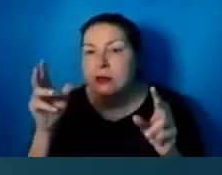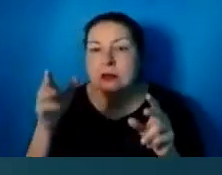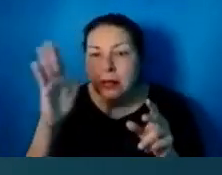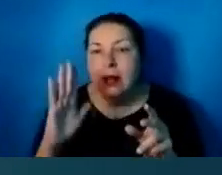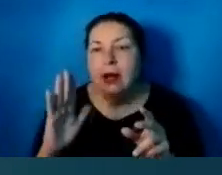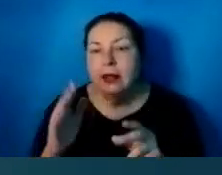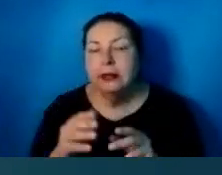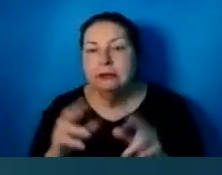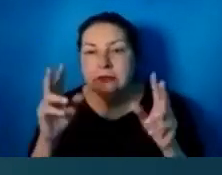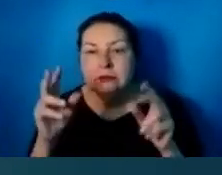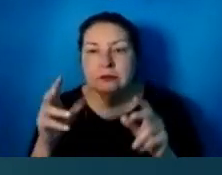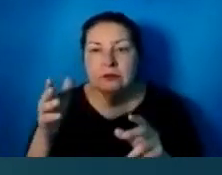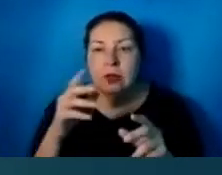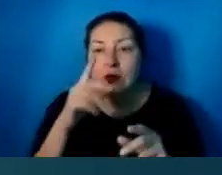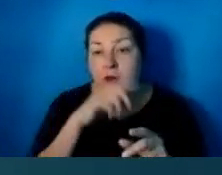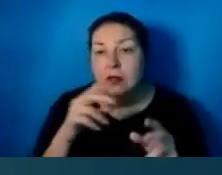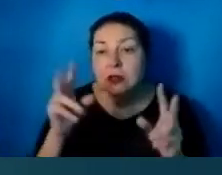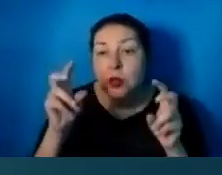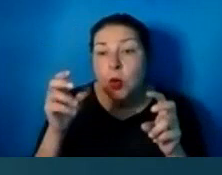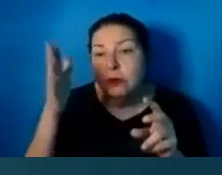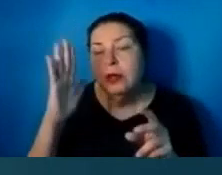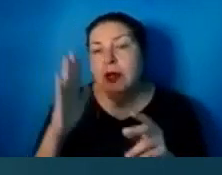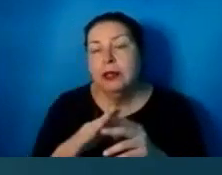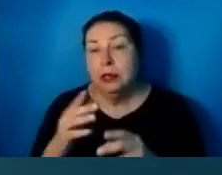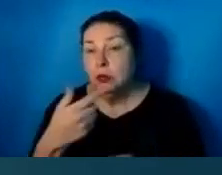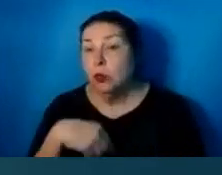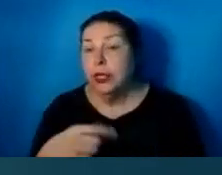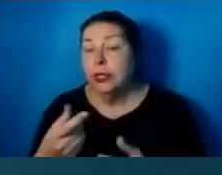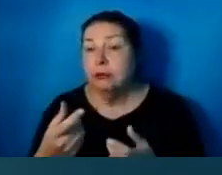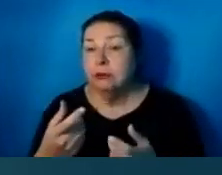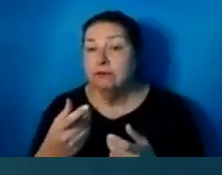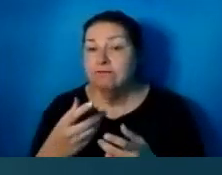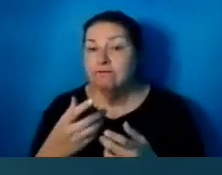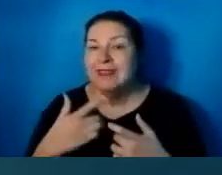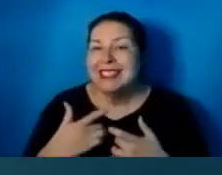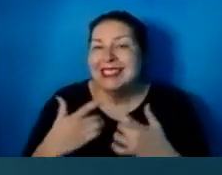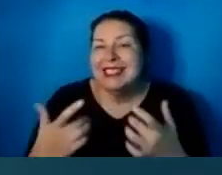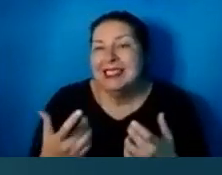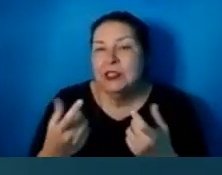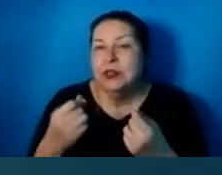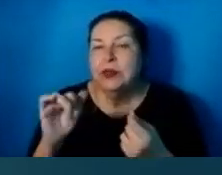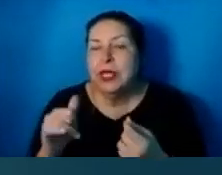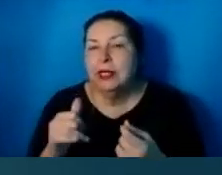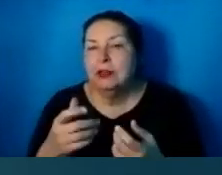And we tend to place our faith and trust in all sorts of things.